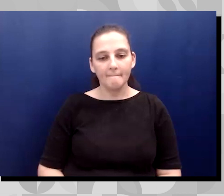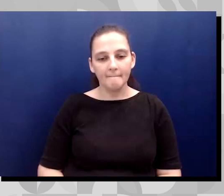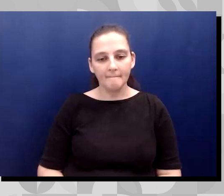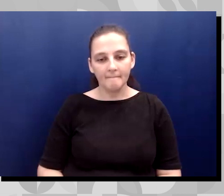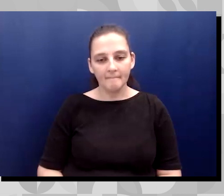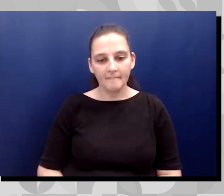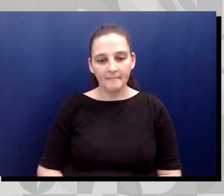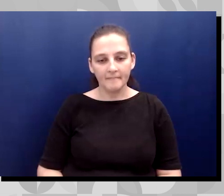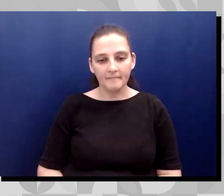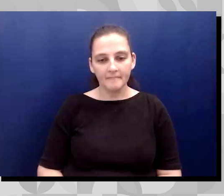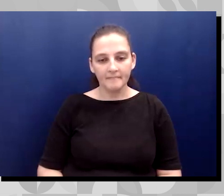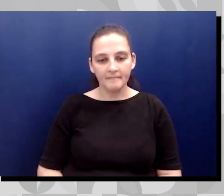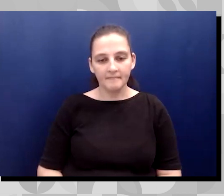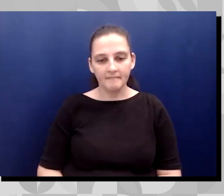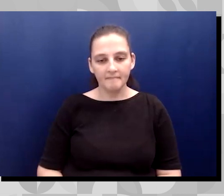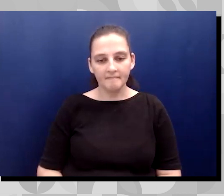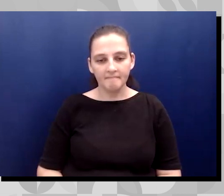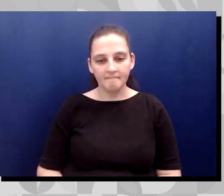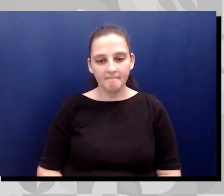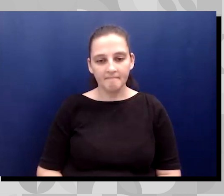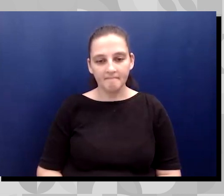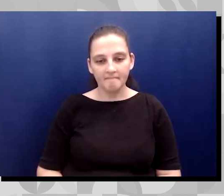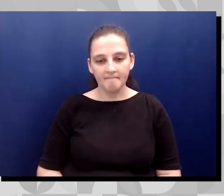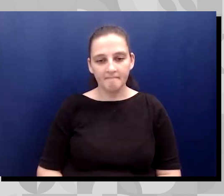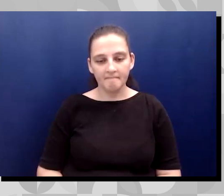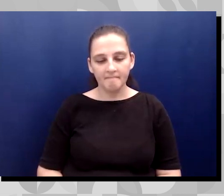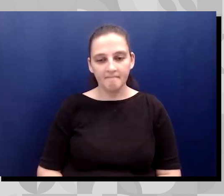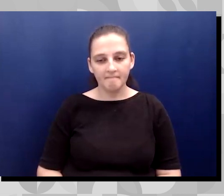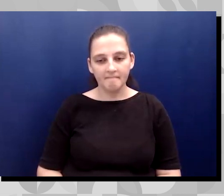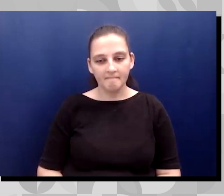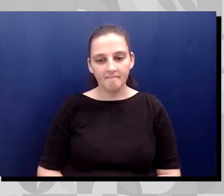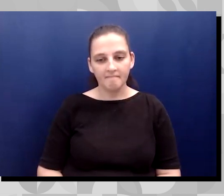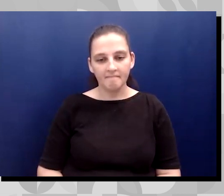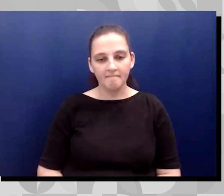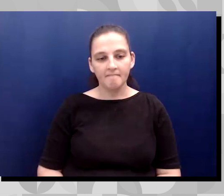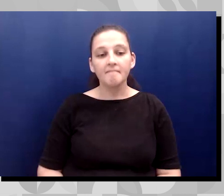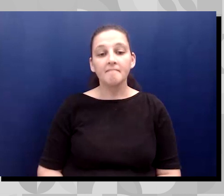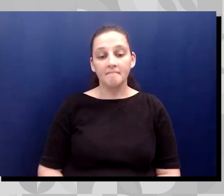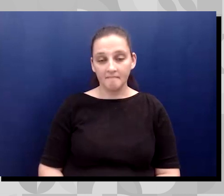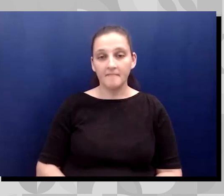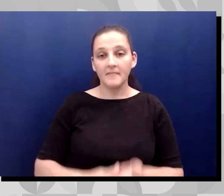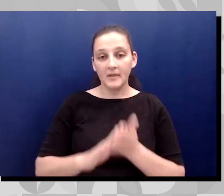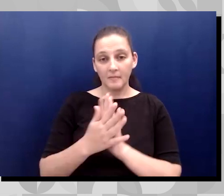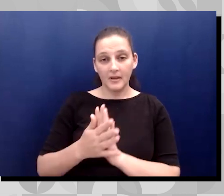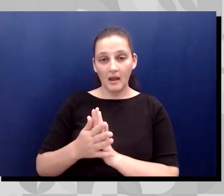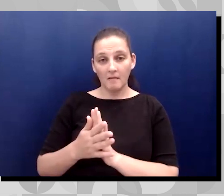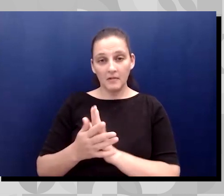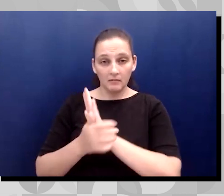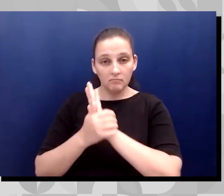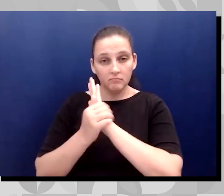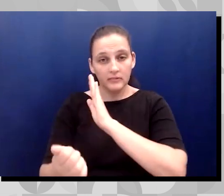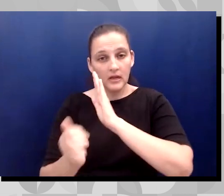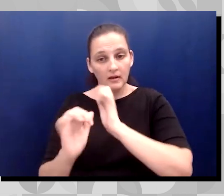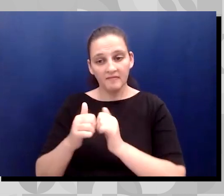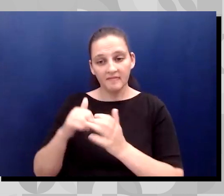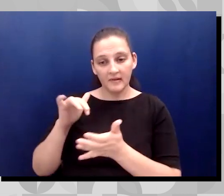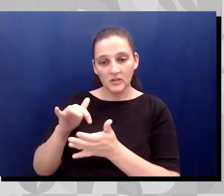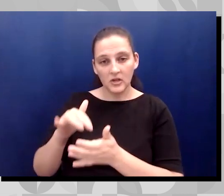uh, let's see here. I am becoming an expert on how to study. I knew I had to study in